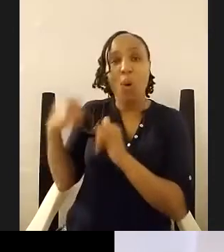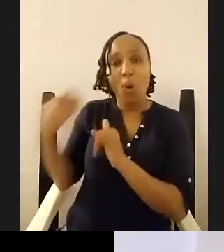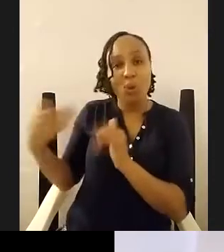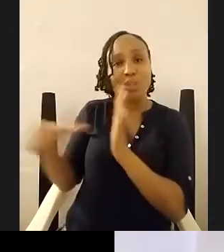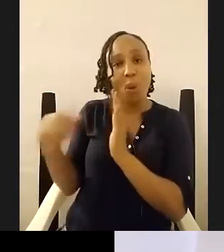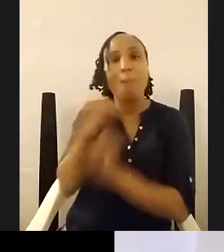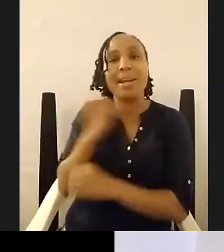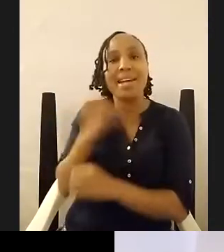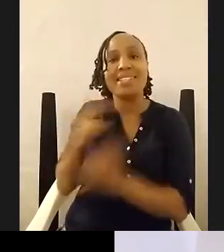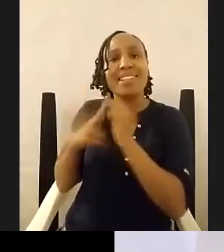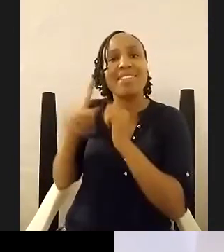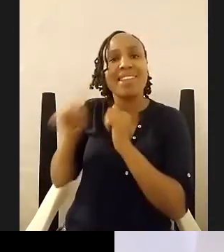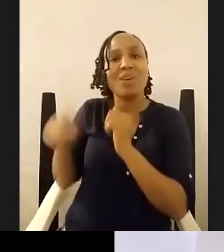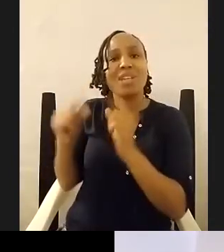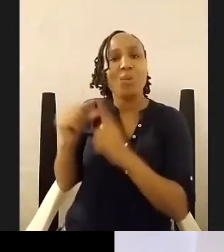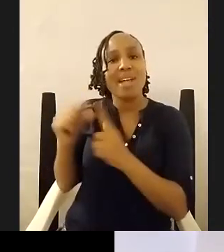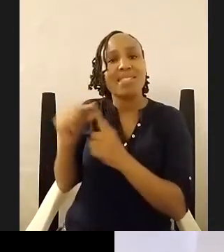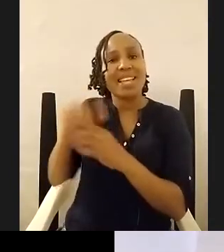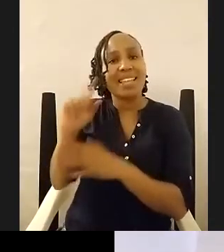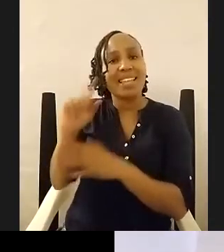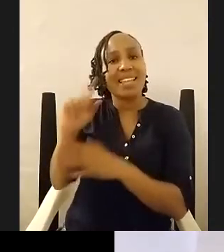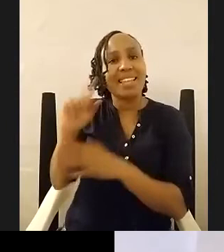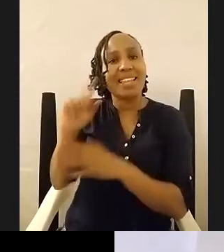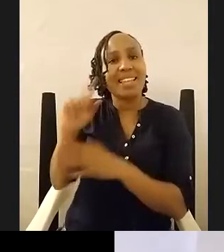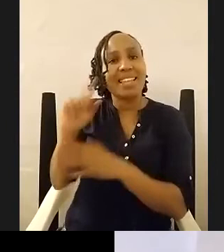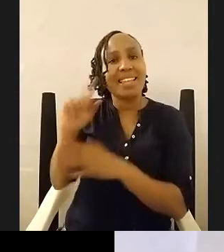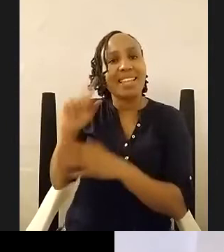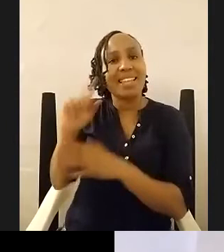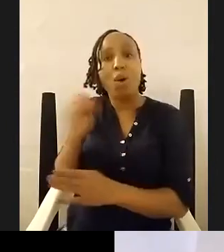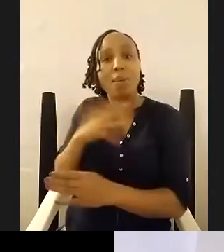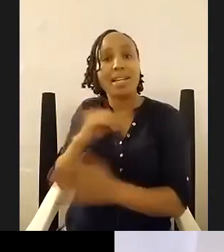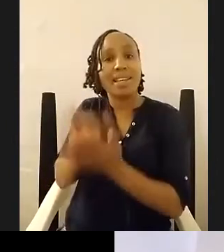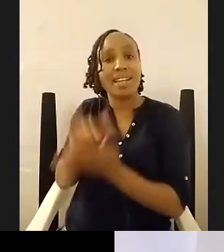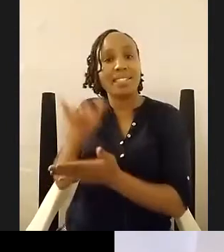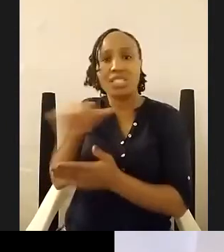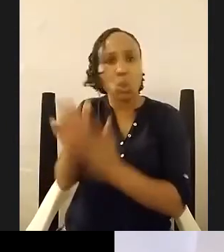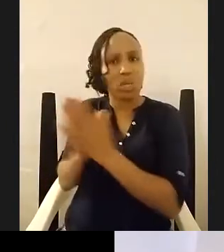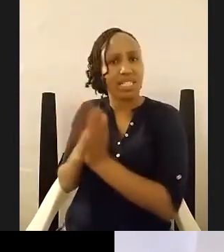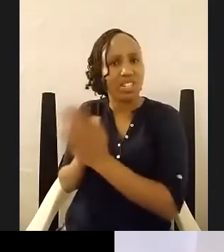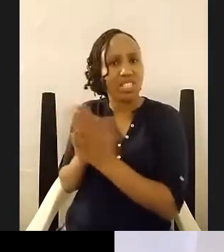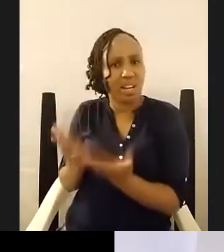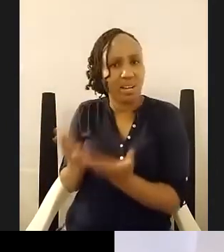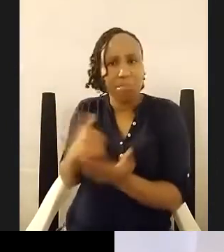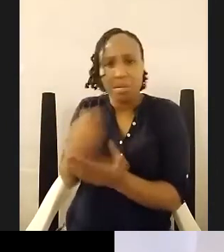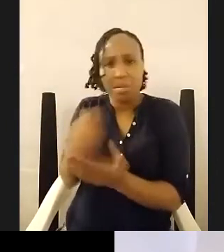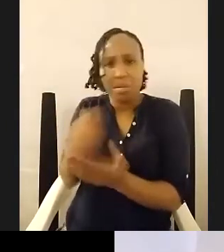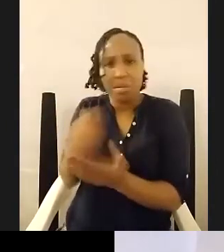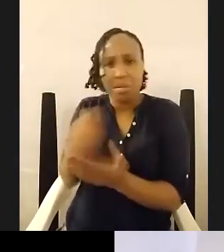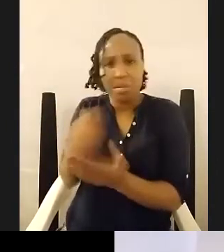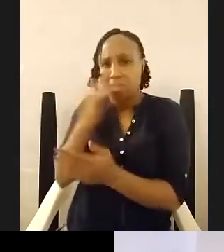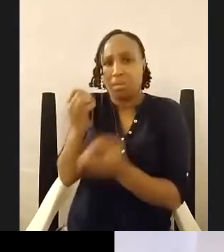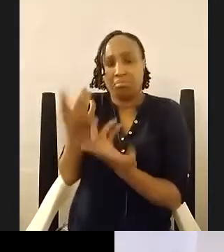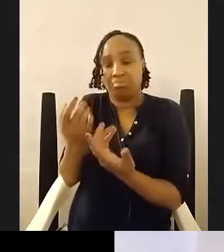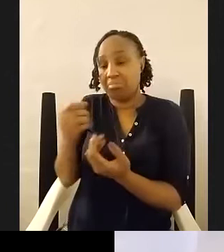person you've never complained that it's not lit so i don't care about your complaints your complaints are out the window anyway